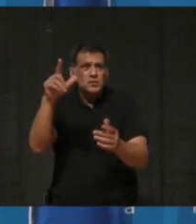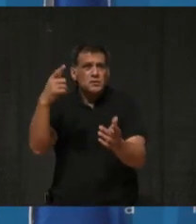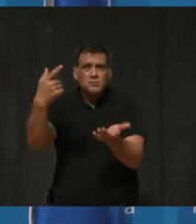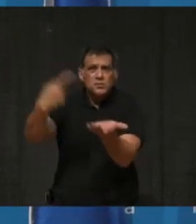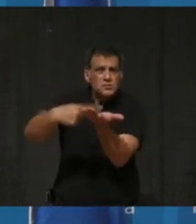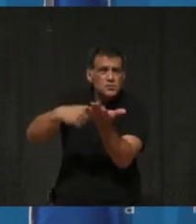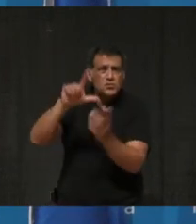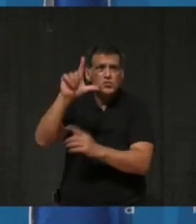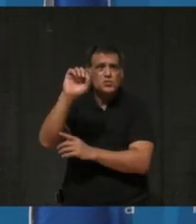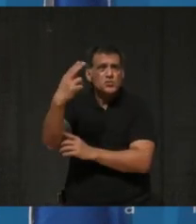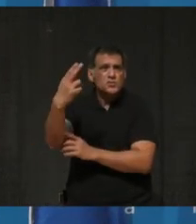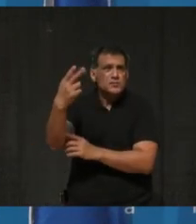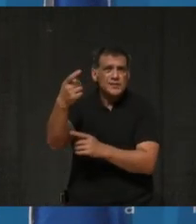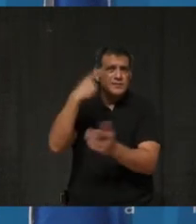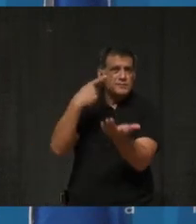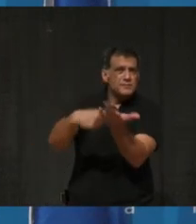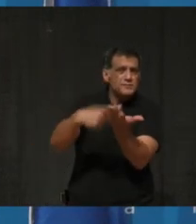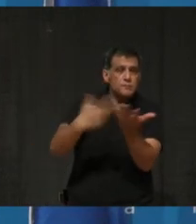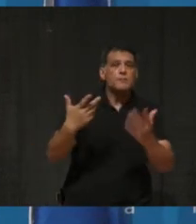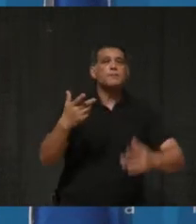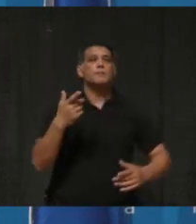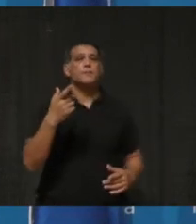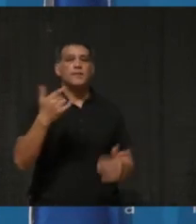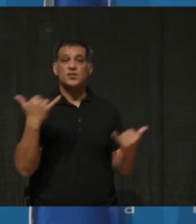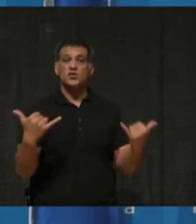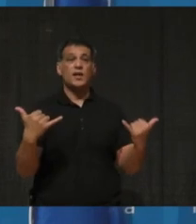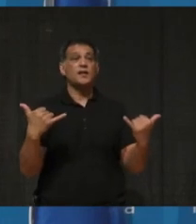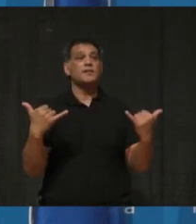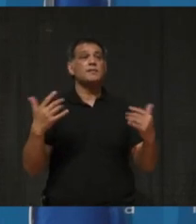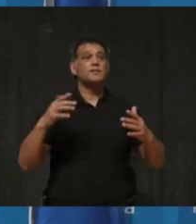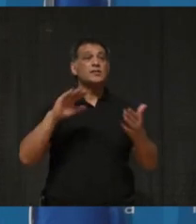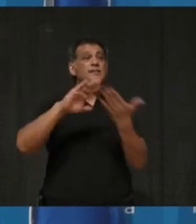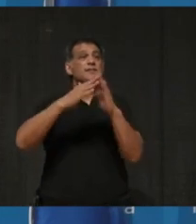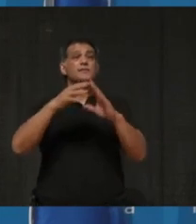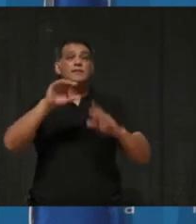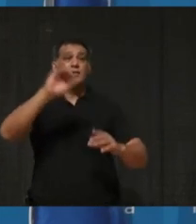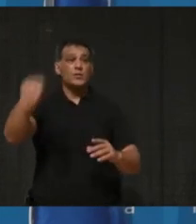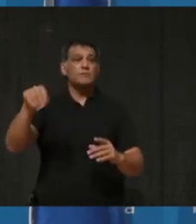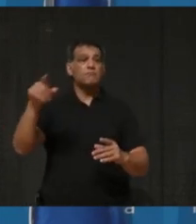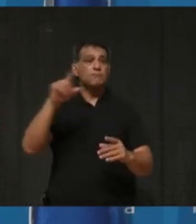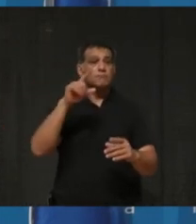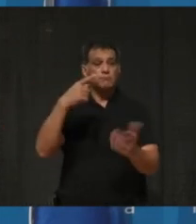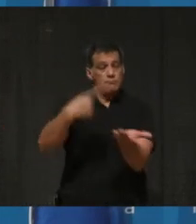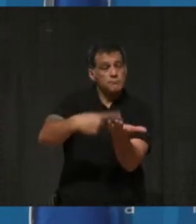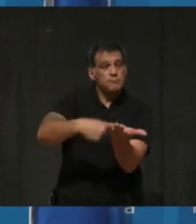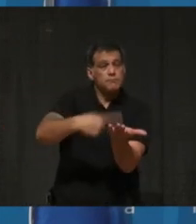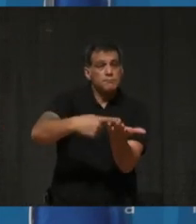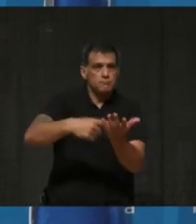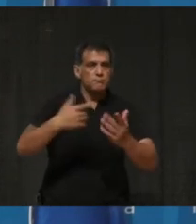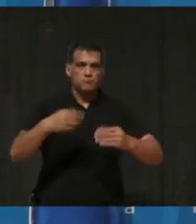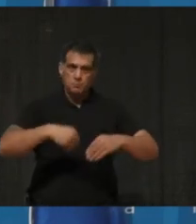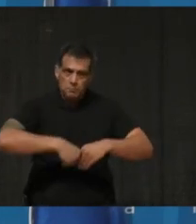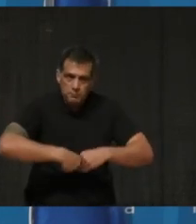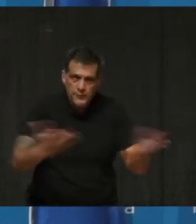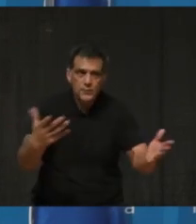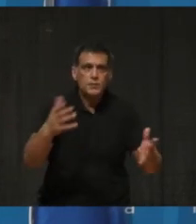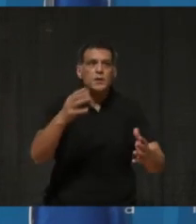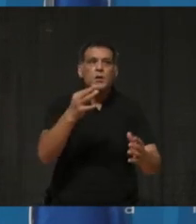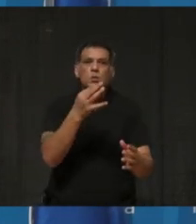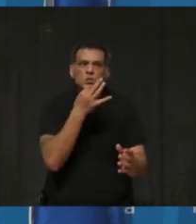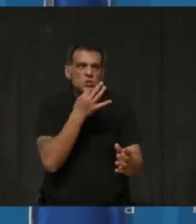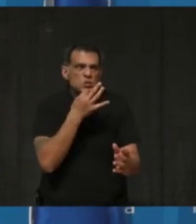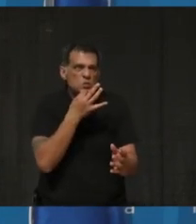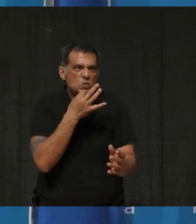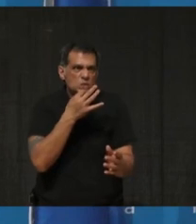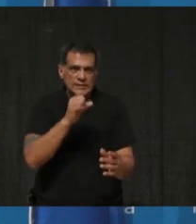But earlier today, the City of Ottawa said that they, based on supply, of course, they actually hope that they can start vaccinating seniors